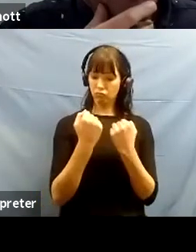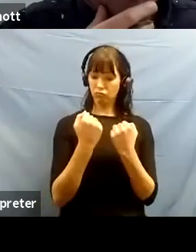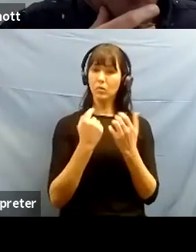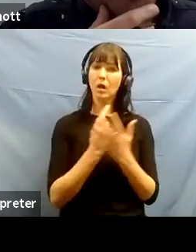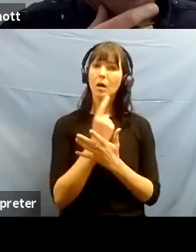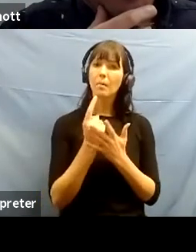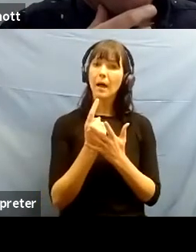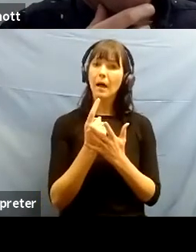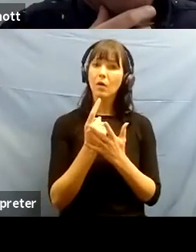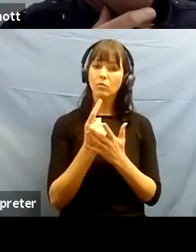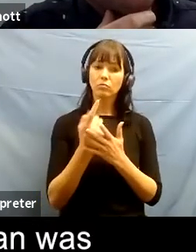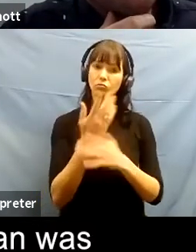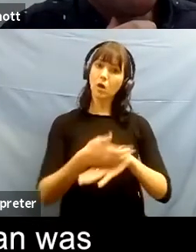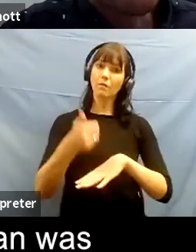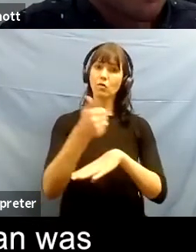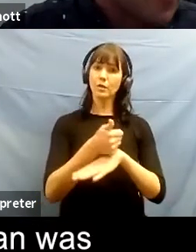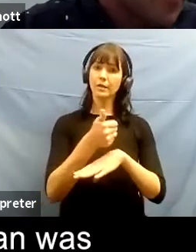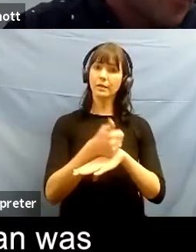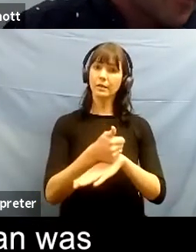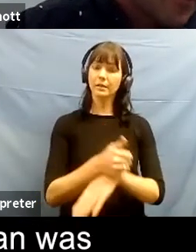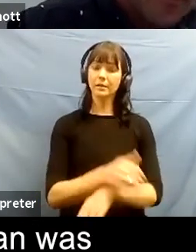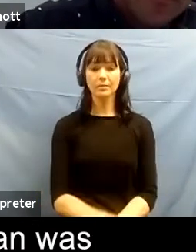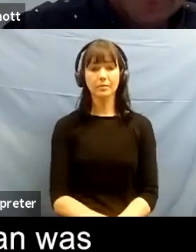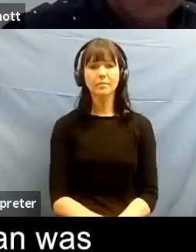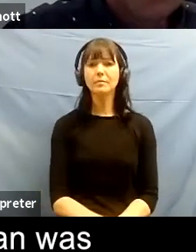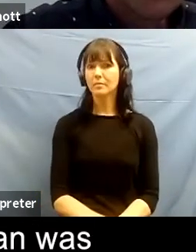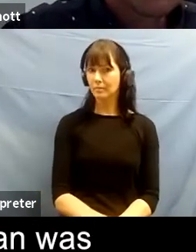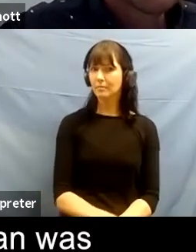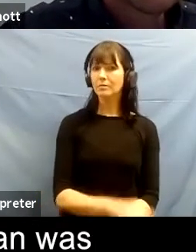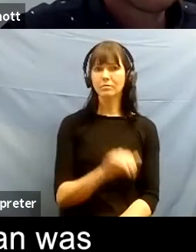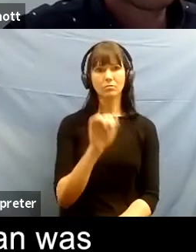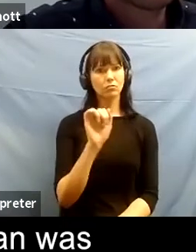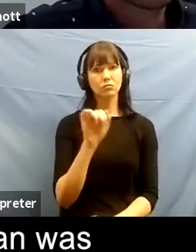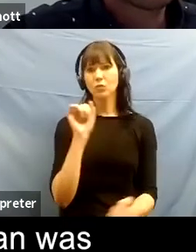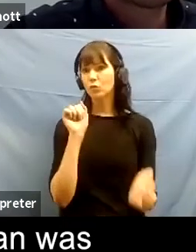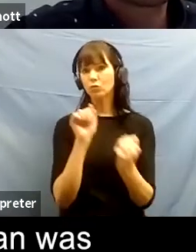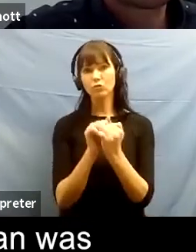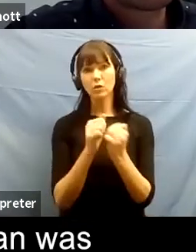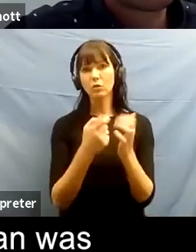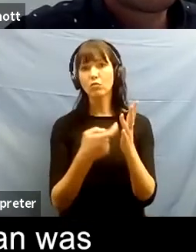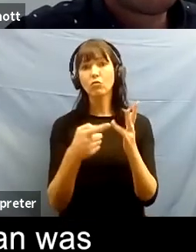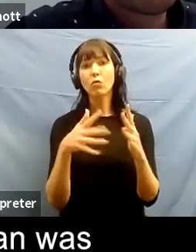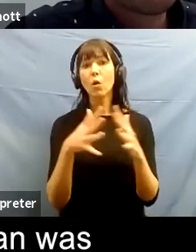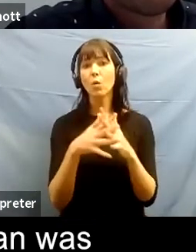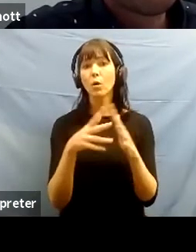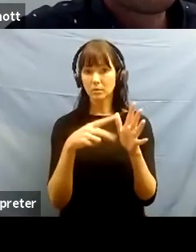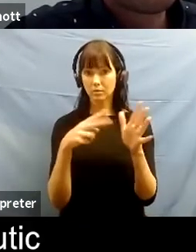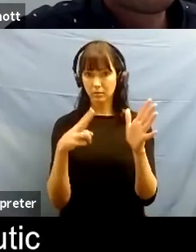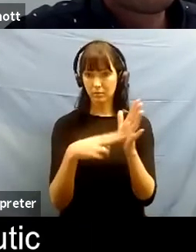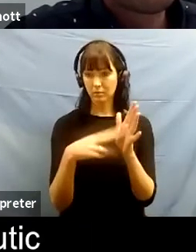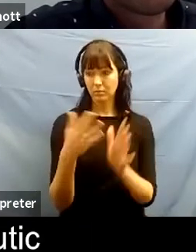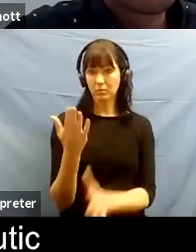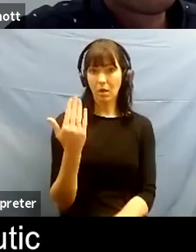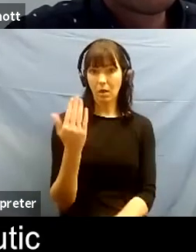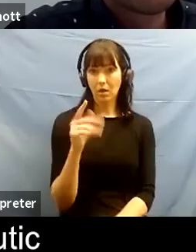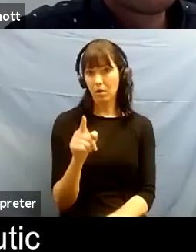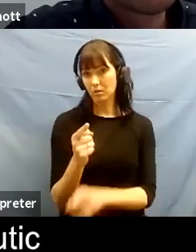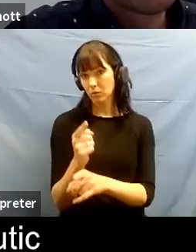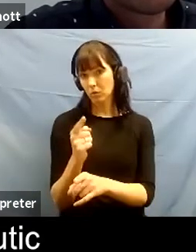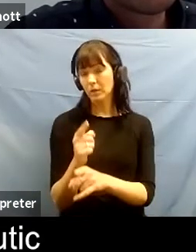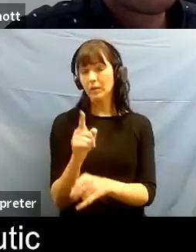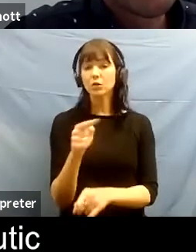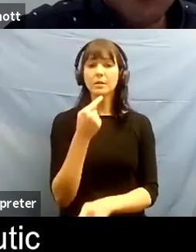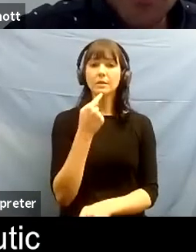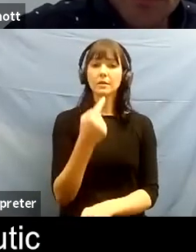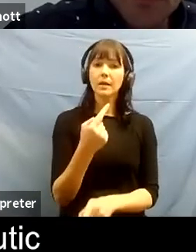from your very much to identify with what rowan was saying earlier i was thinking about how art can be this incredibly